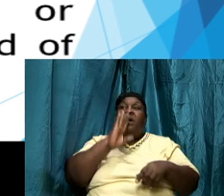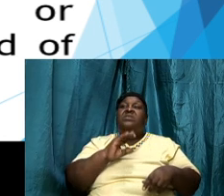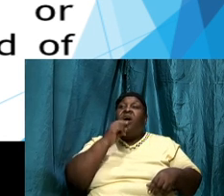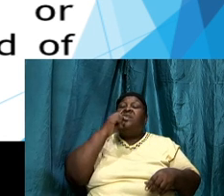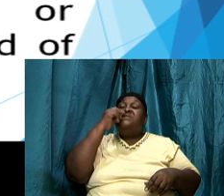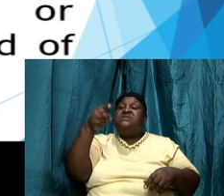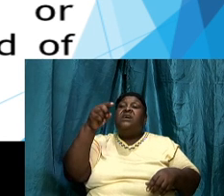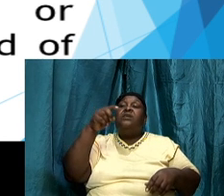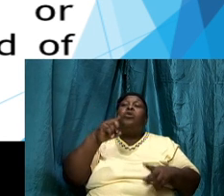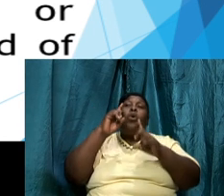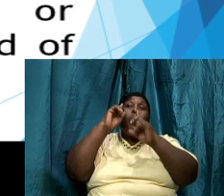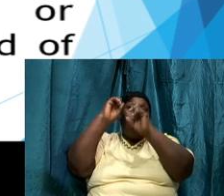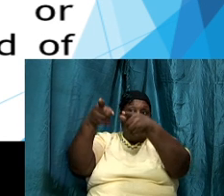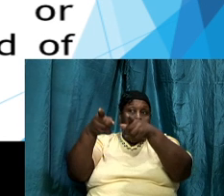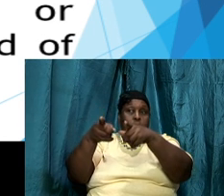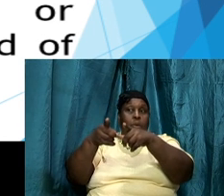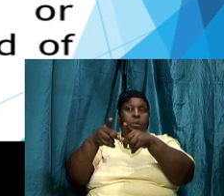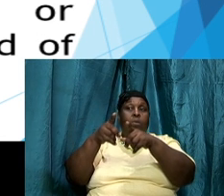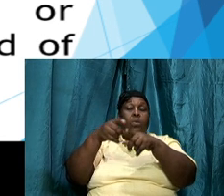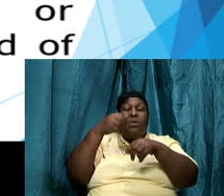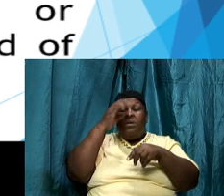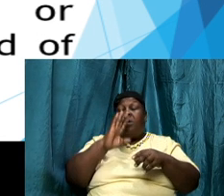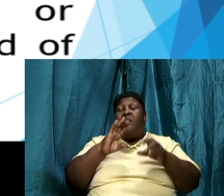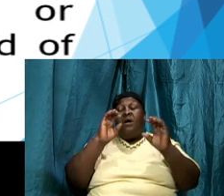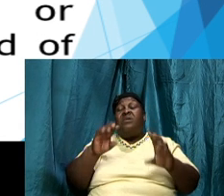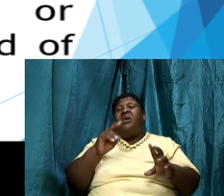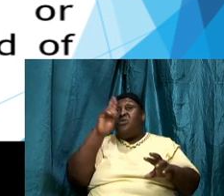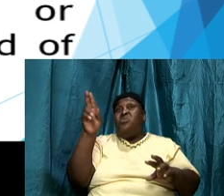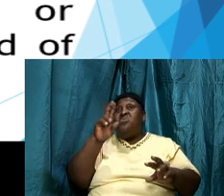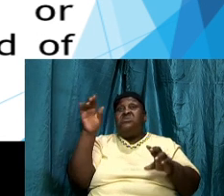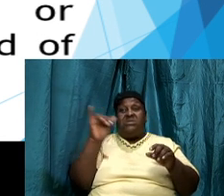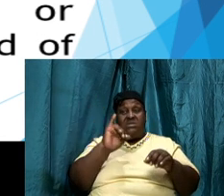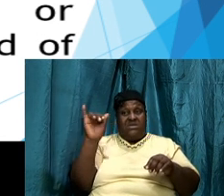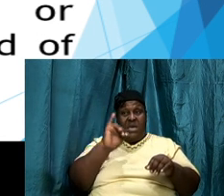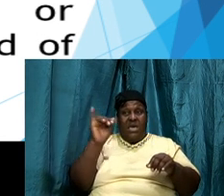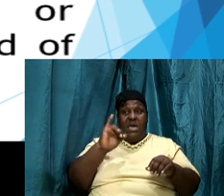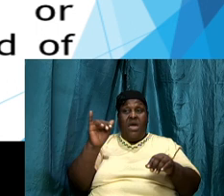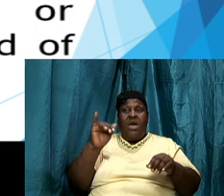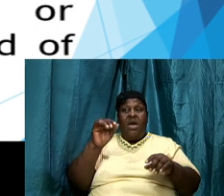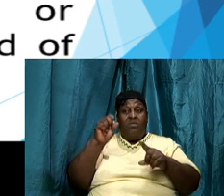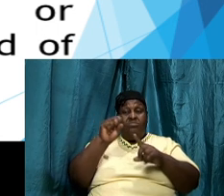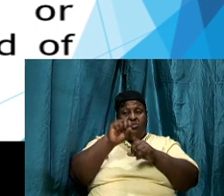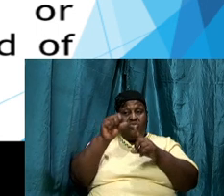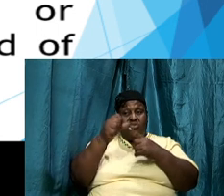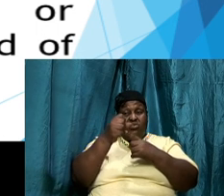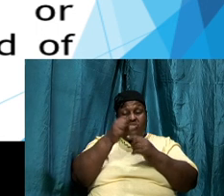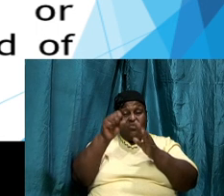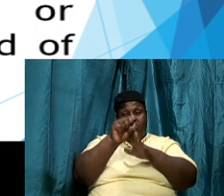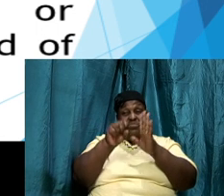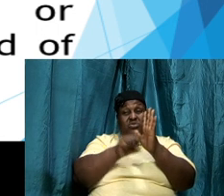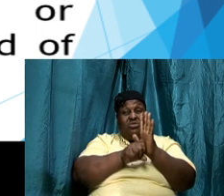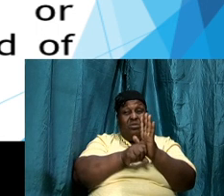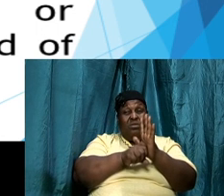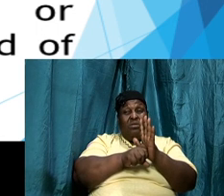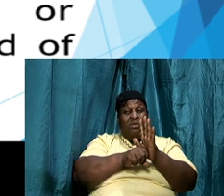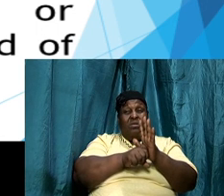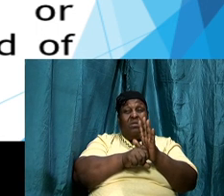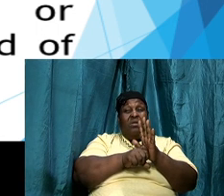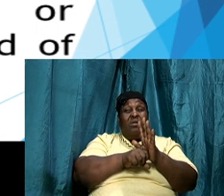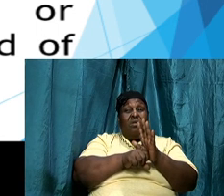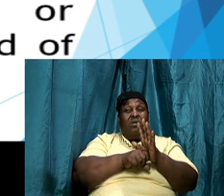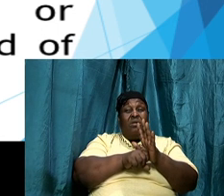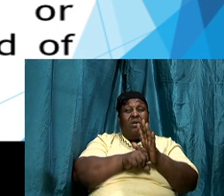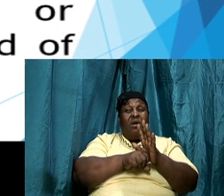God can use that same scripture and apply to a situation in your life today and you